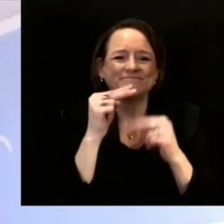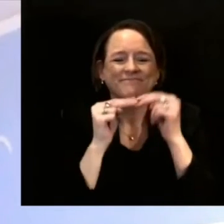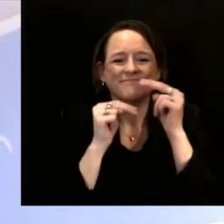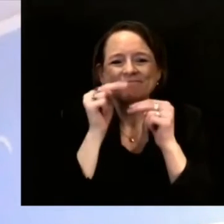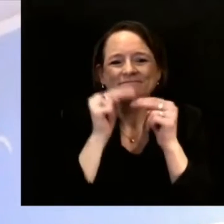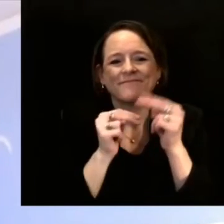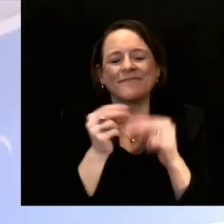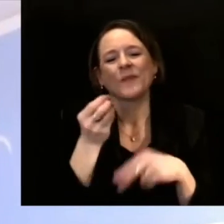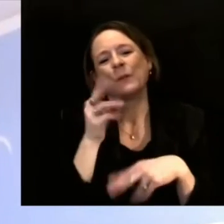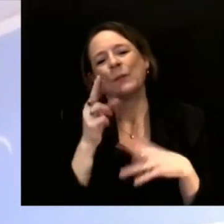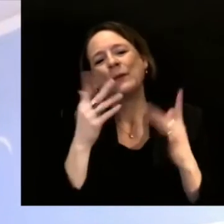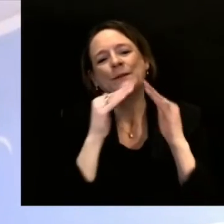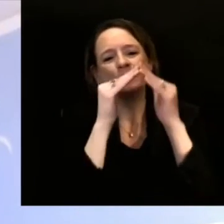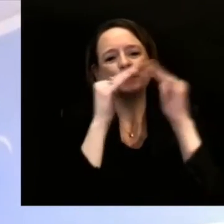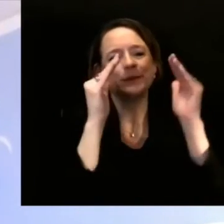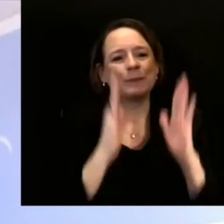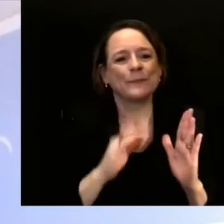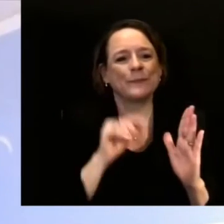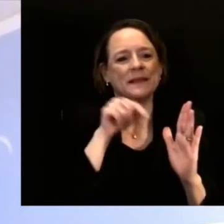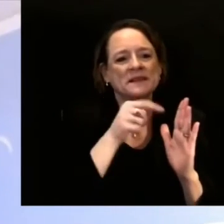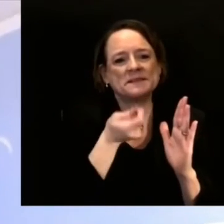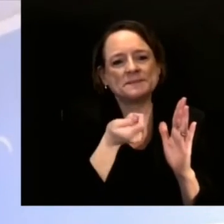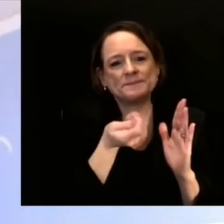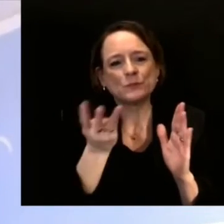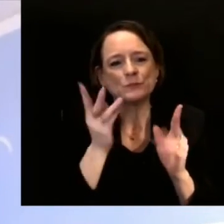able to provide that capacity right away.